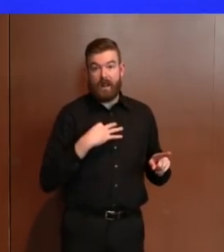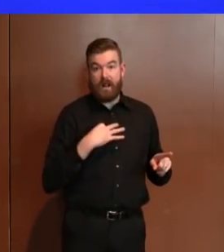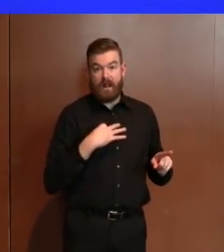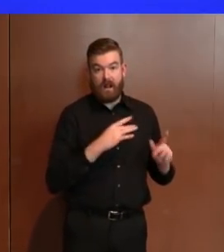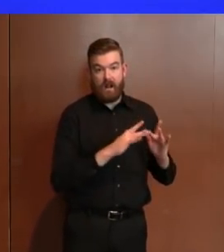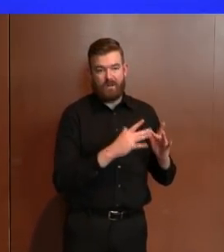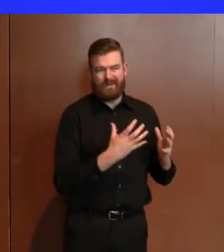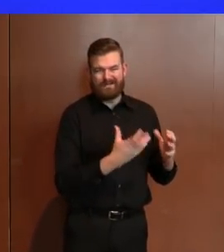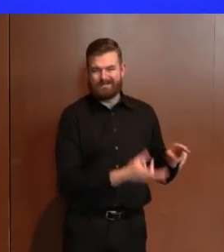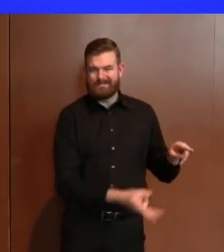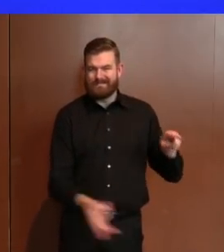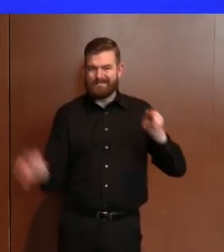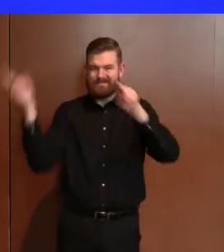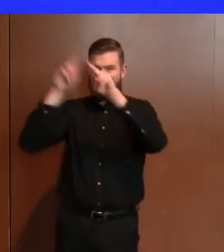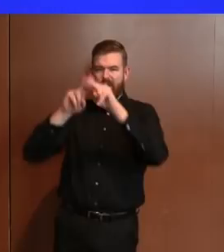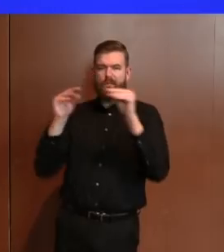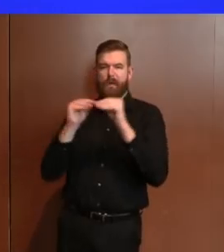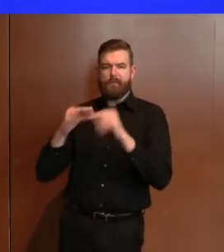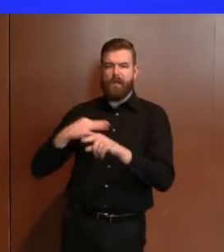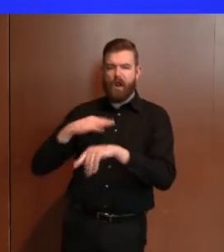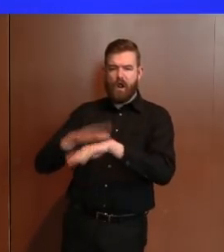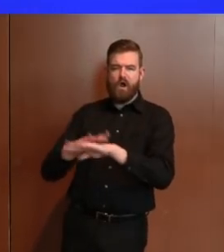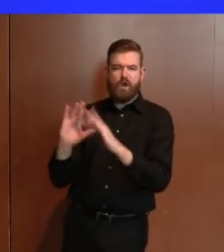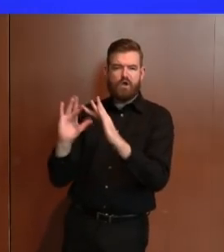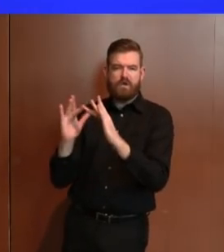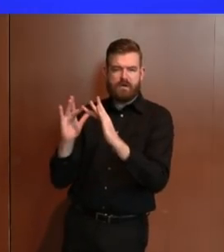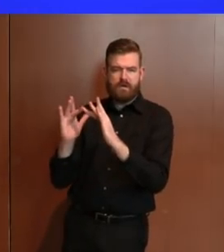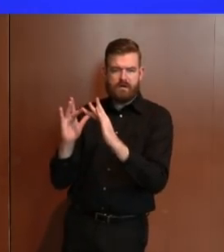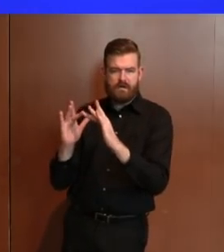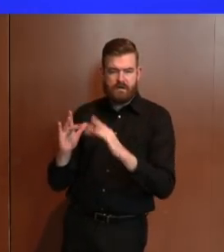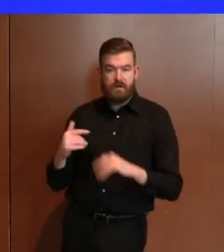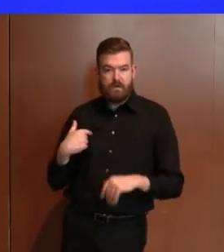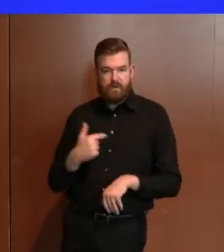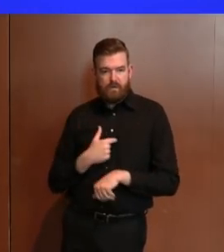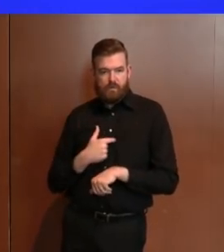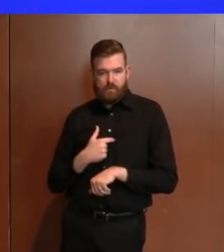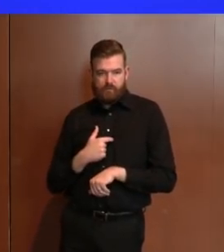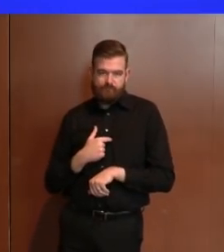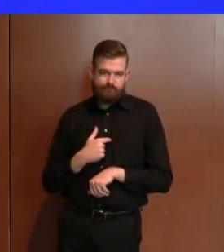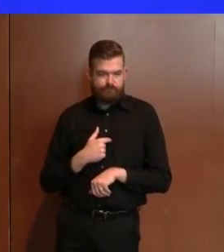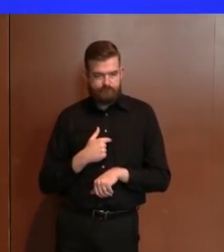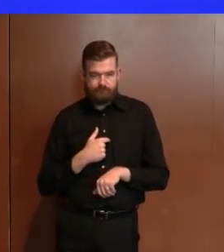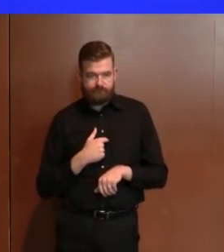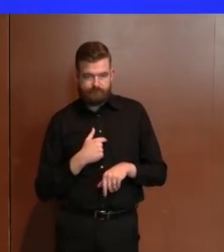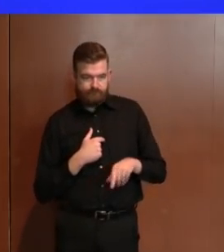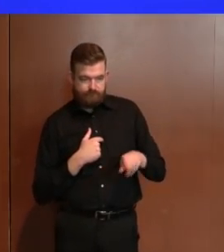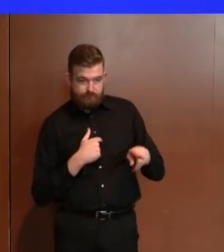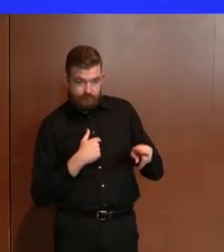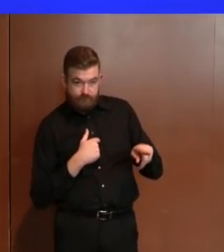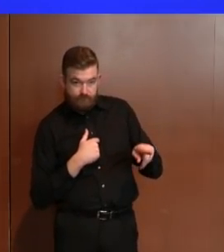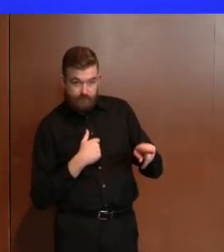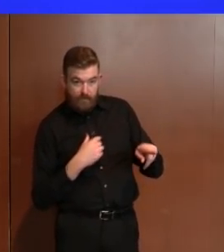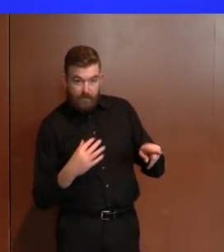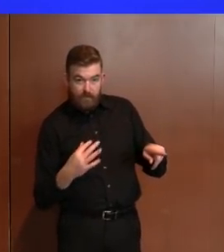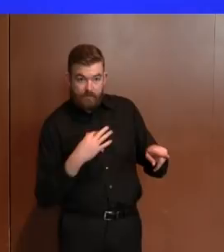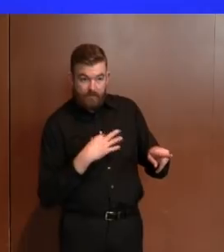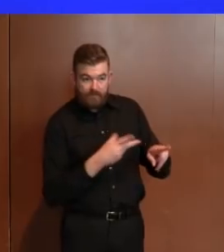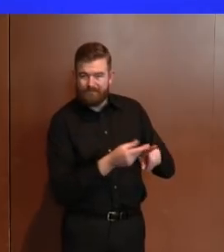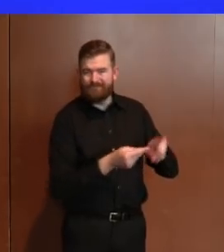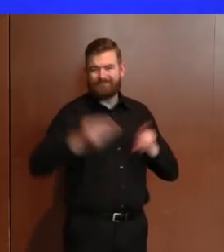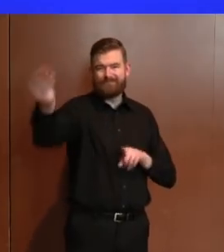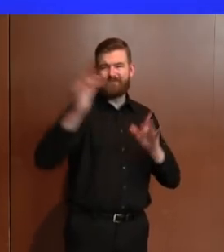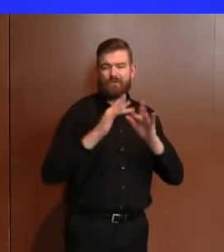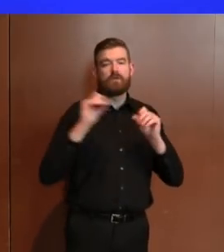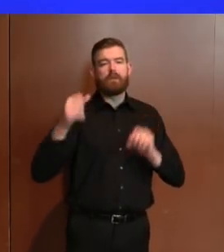claims are getting stuck and using all the department's resources to reroute those claims so we can pay them as soon as possible. We're adding phone